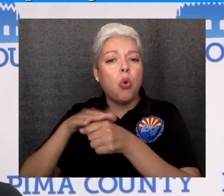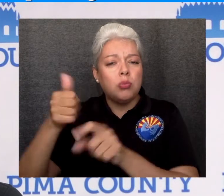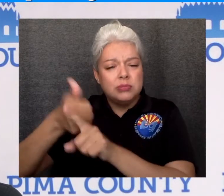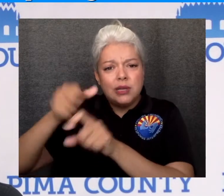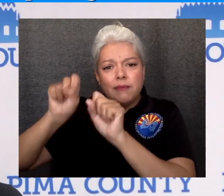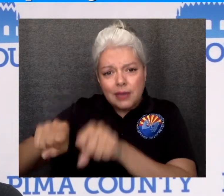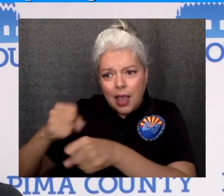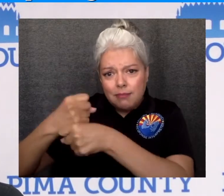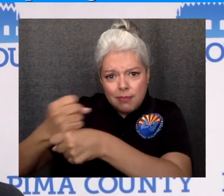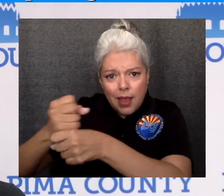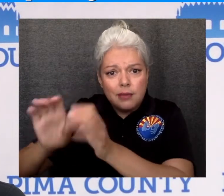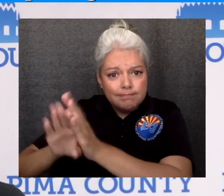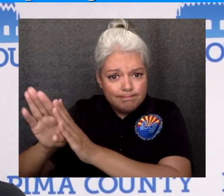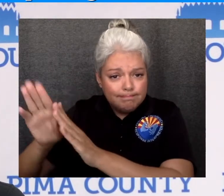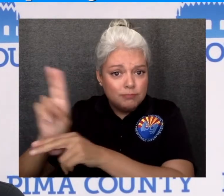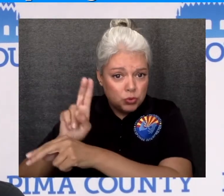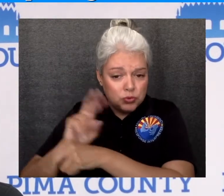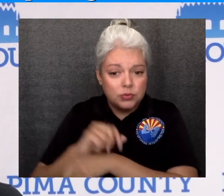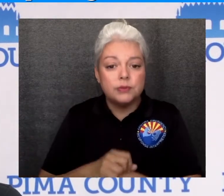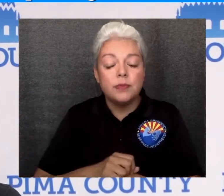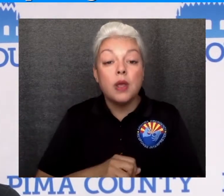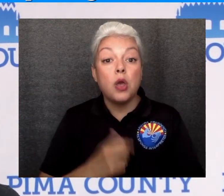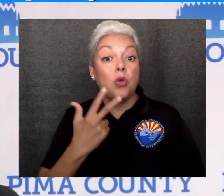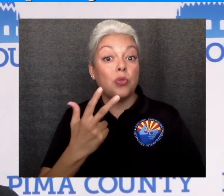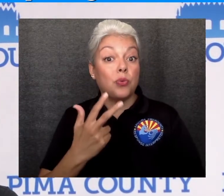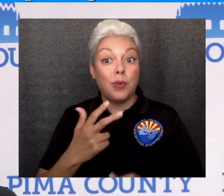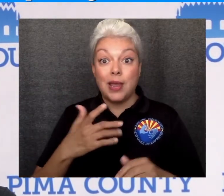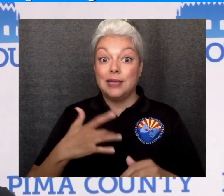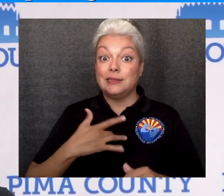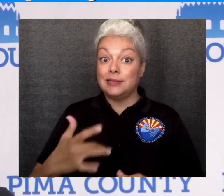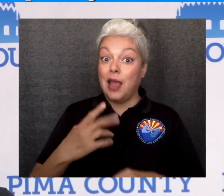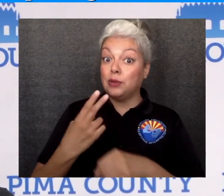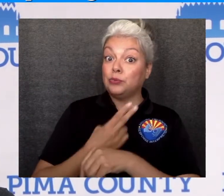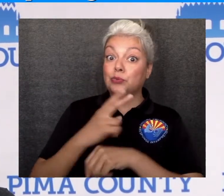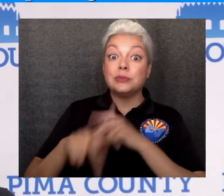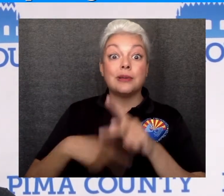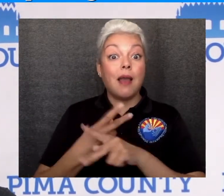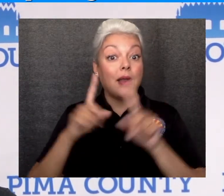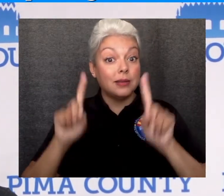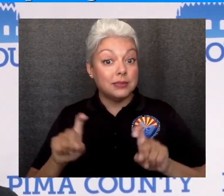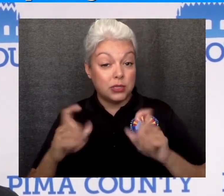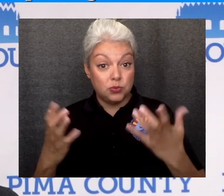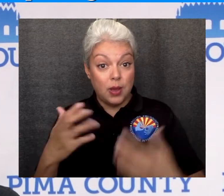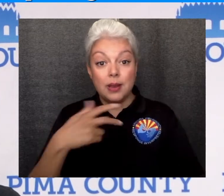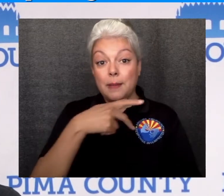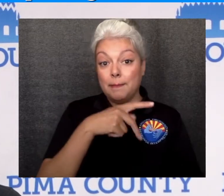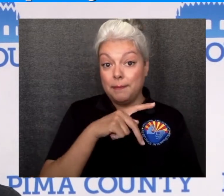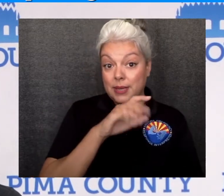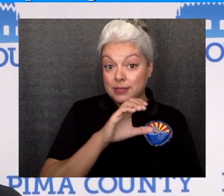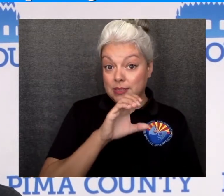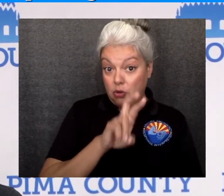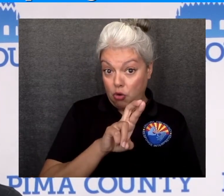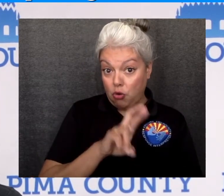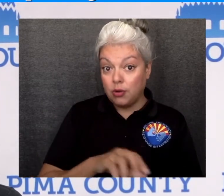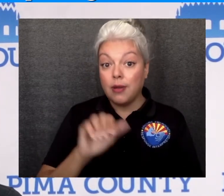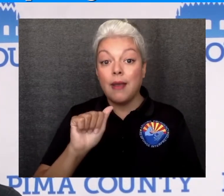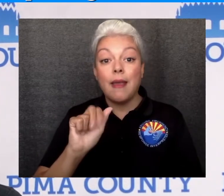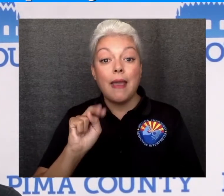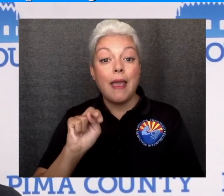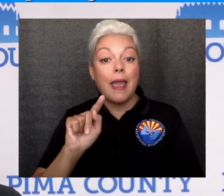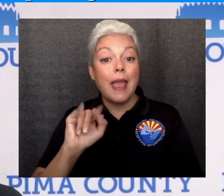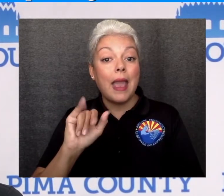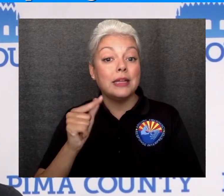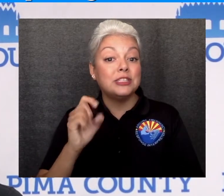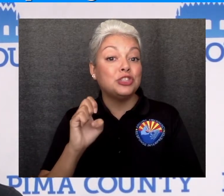So a local lab could use them. The three most common lab tests that are being used are PCR, antigen, and